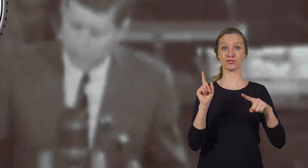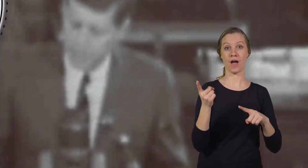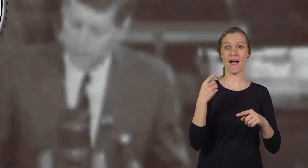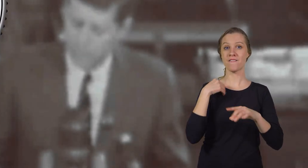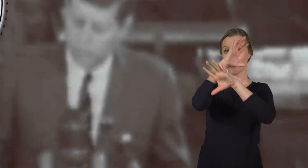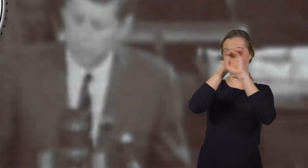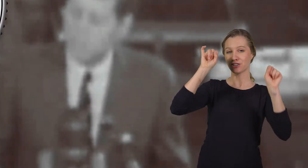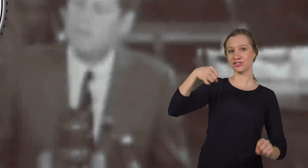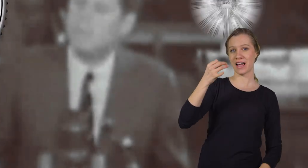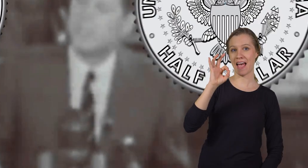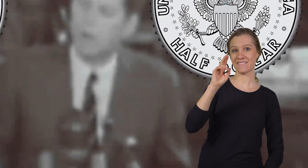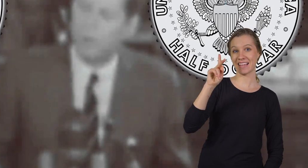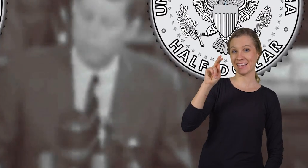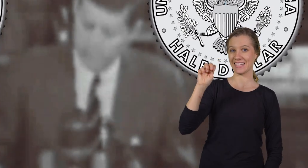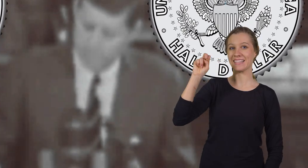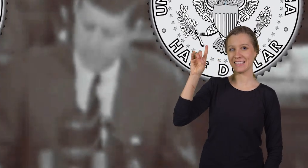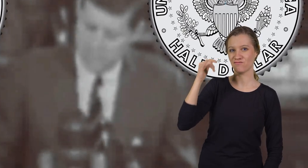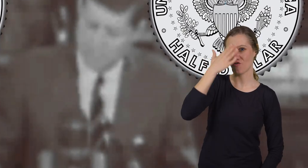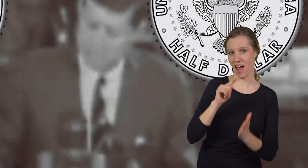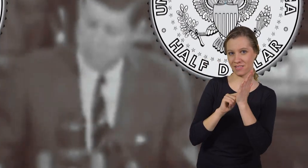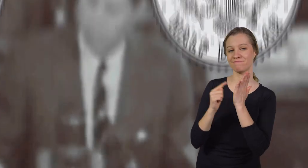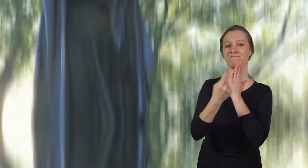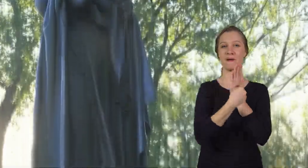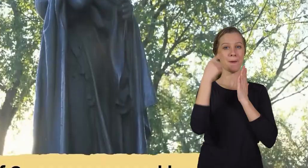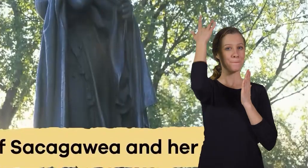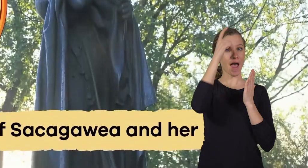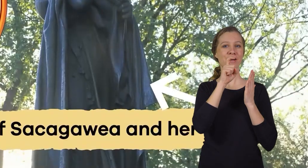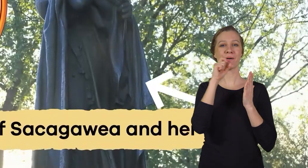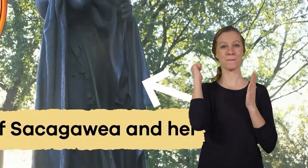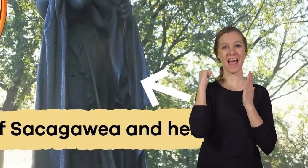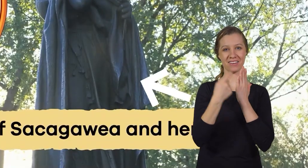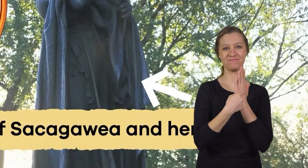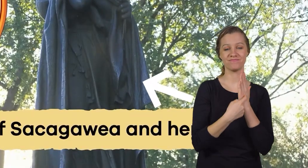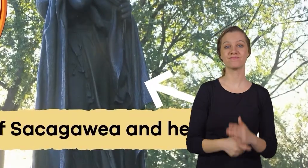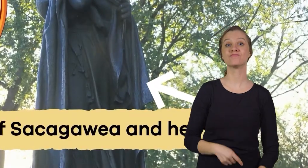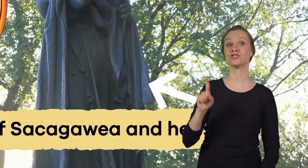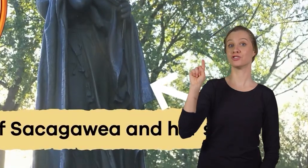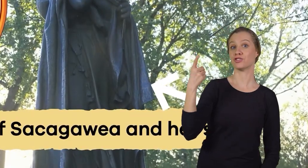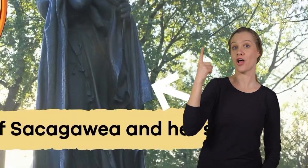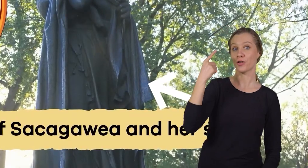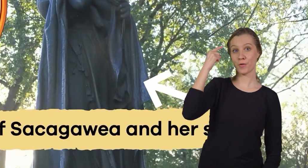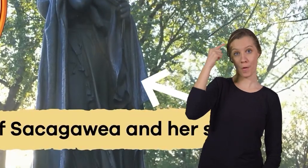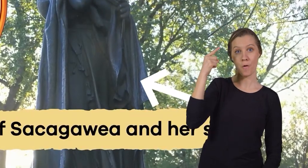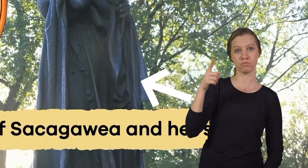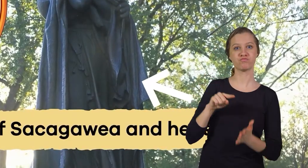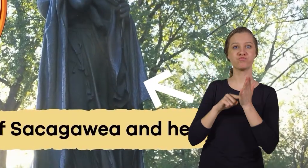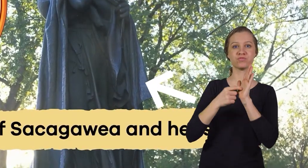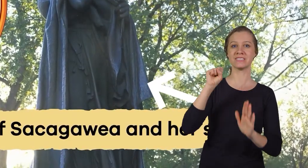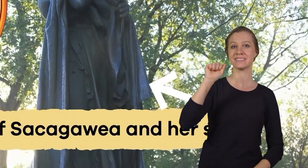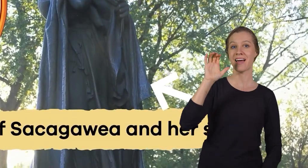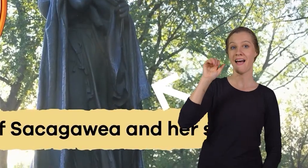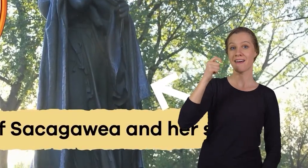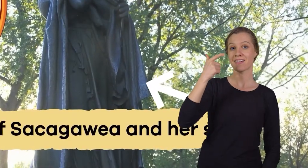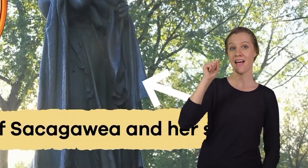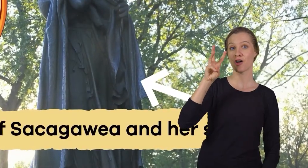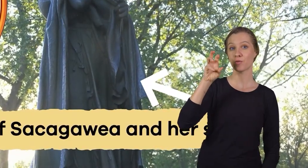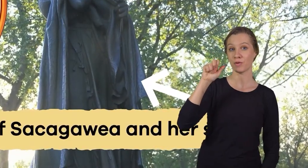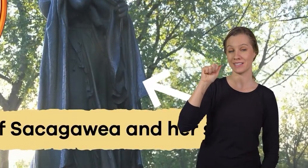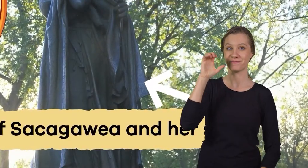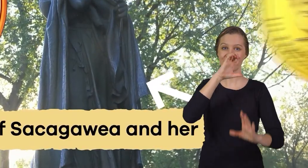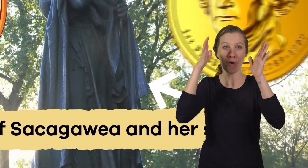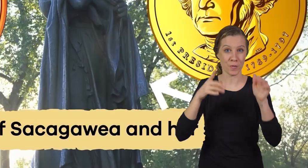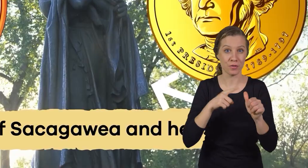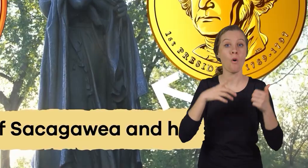John F. Kennedy on the front and a bald eagle on the back. While dollar coins feature either Sacagawea the Explorer